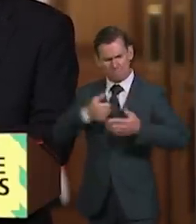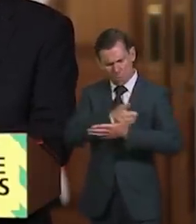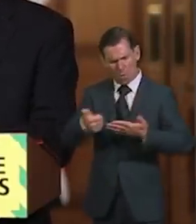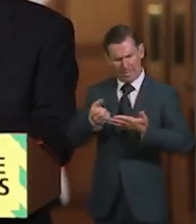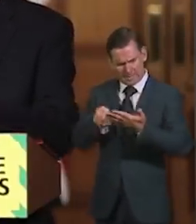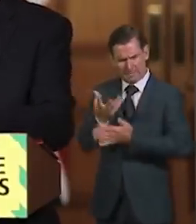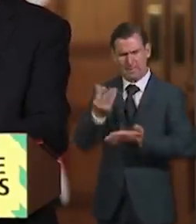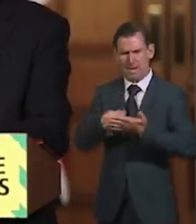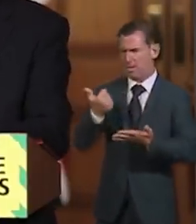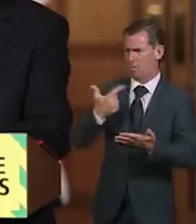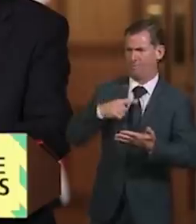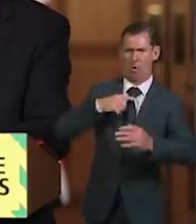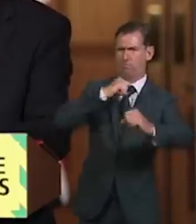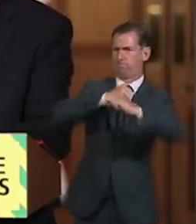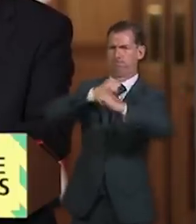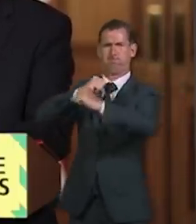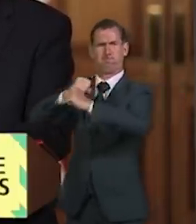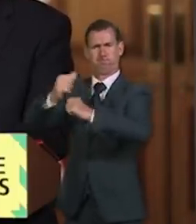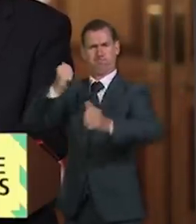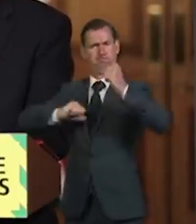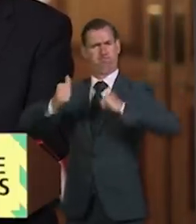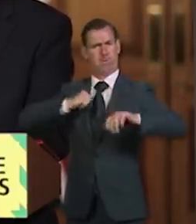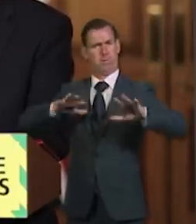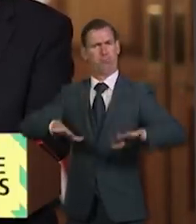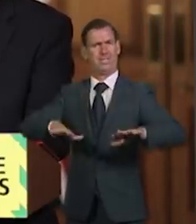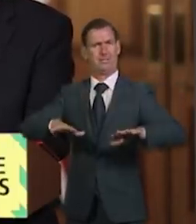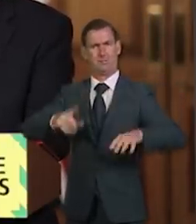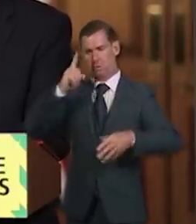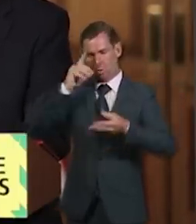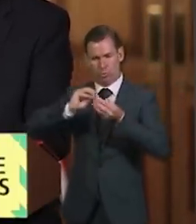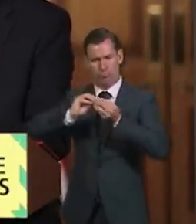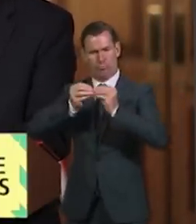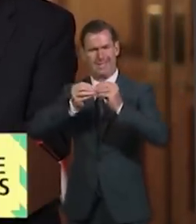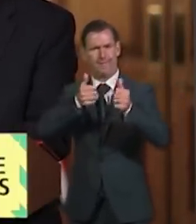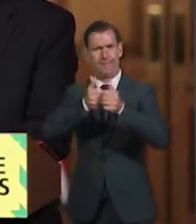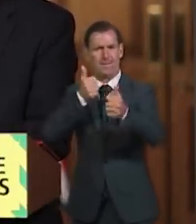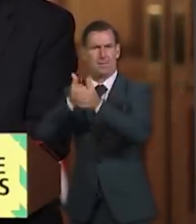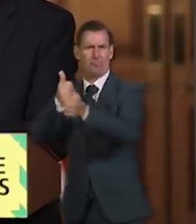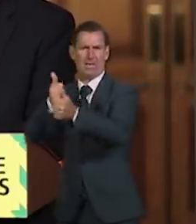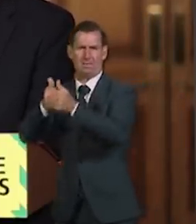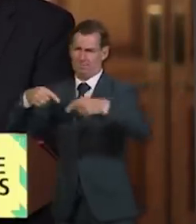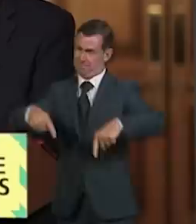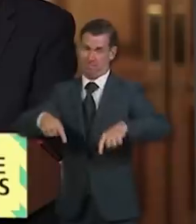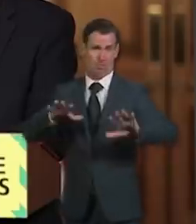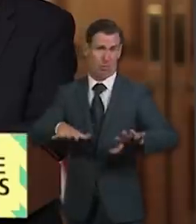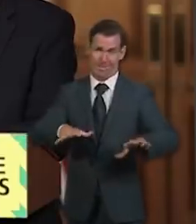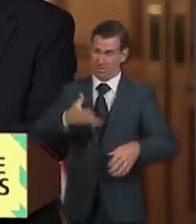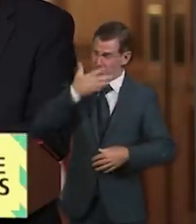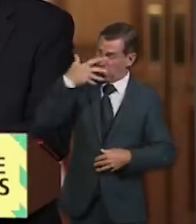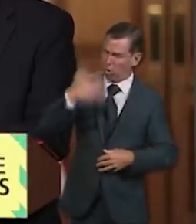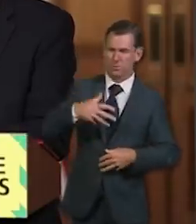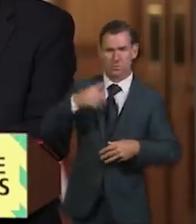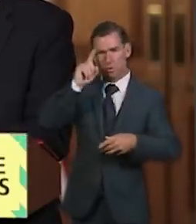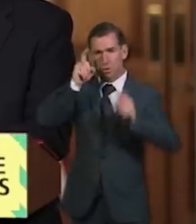with creative industries, and creative industries, we genuinely are a creative industries superpower, and we should be promoting that, and we've done that through the